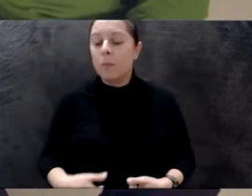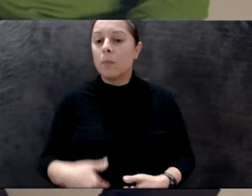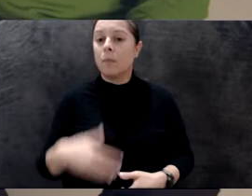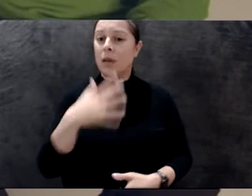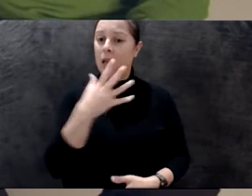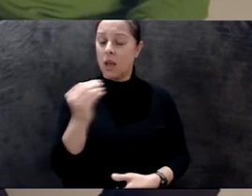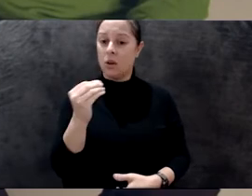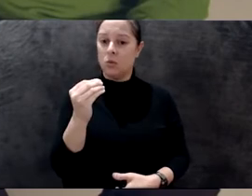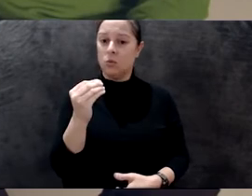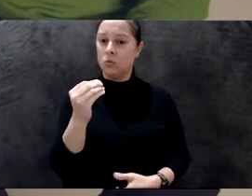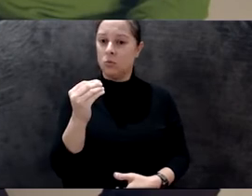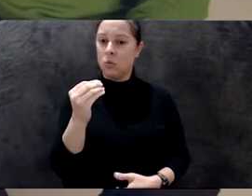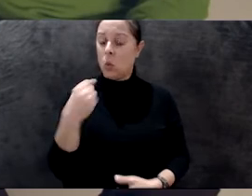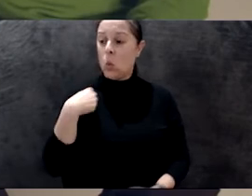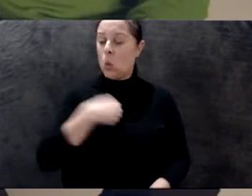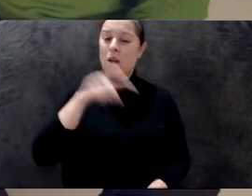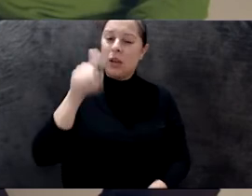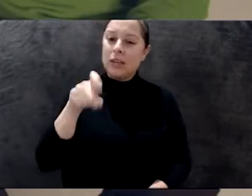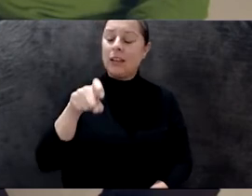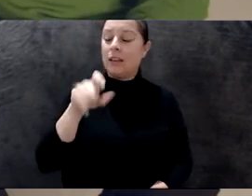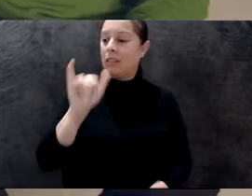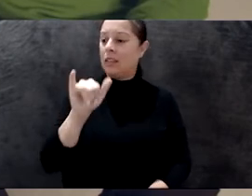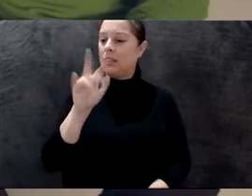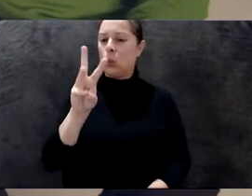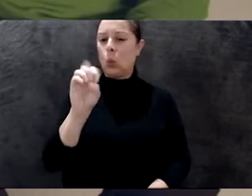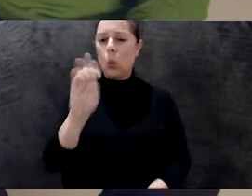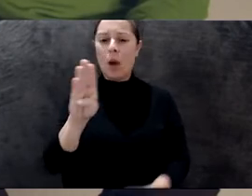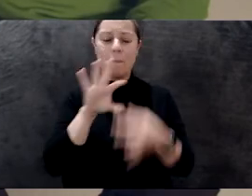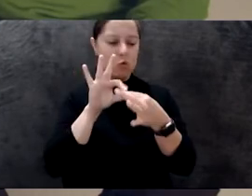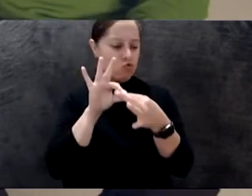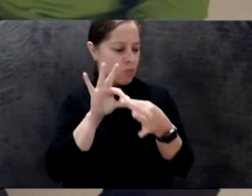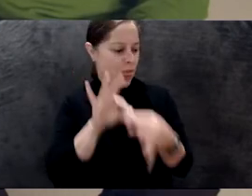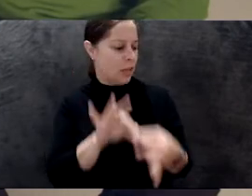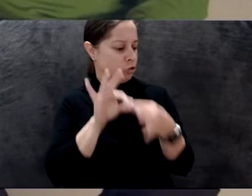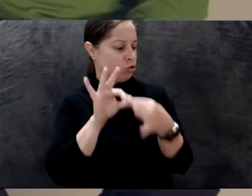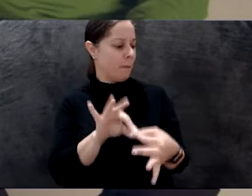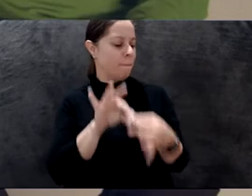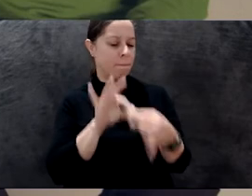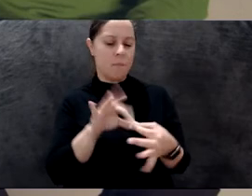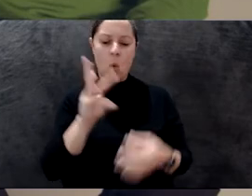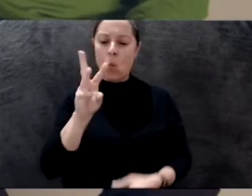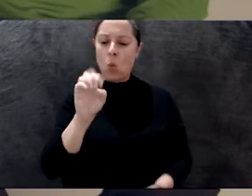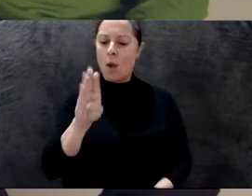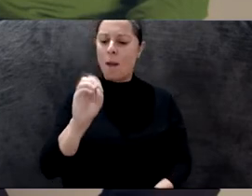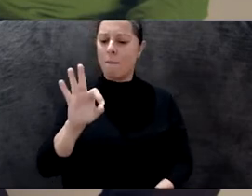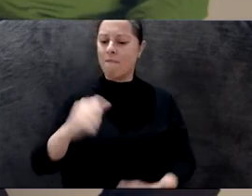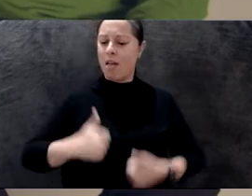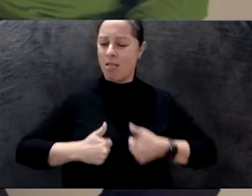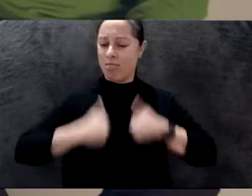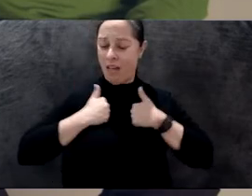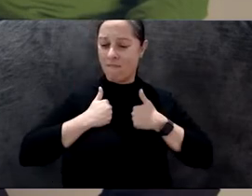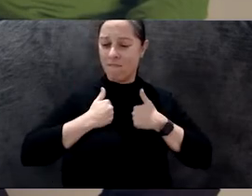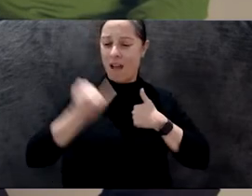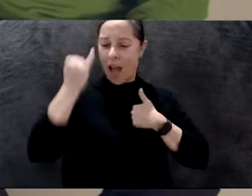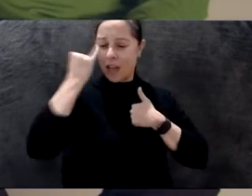this web of relationship. Maybe like Humboldt have said, this web of life that somehow weave and connect us. And, and we are so interdependent and